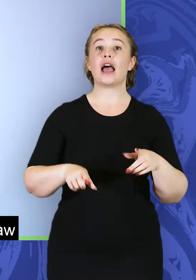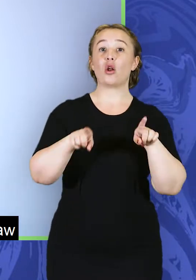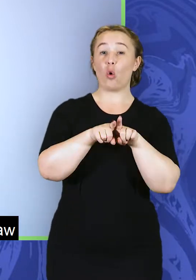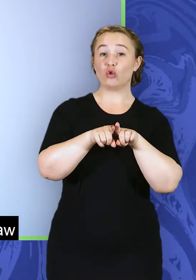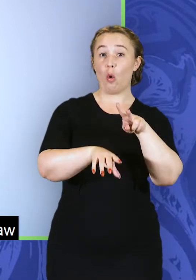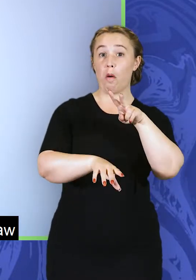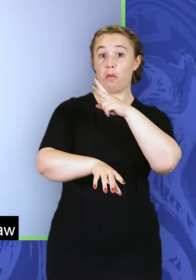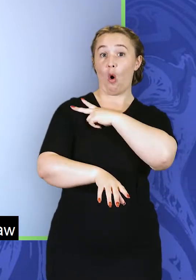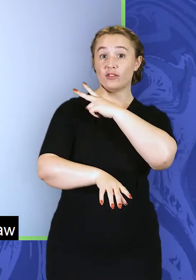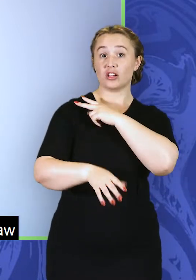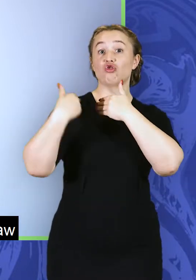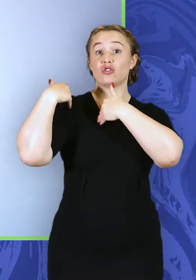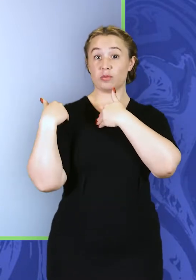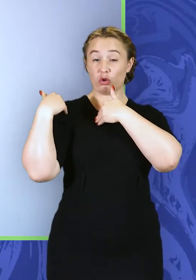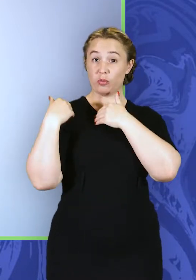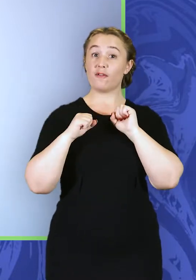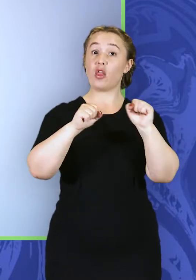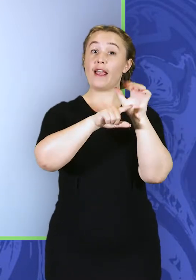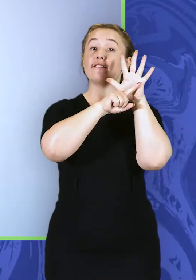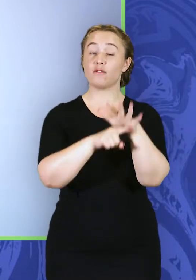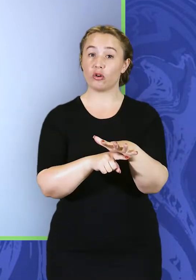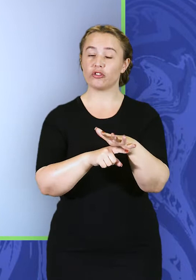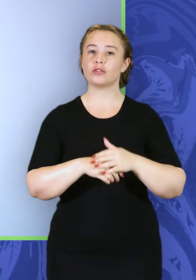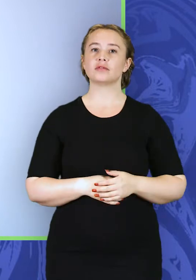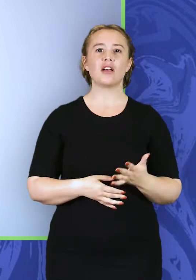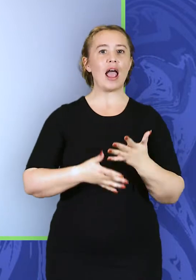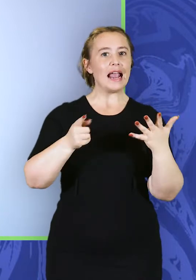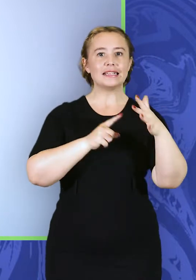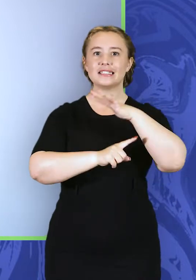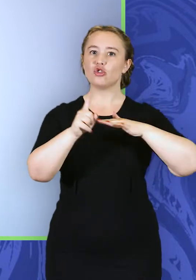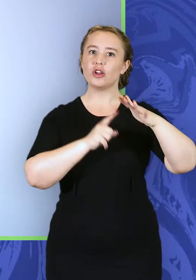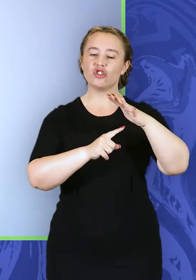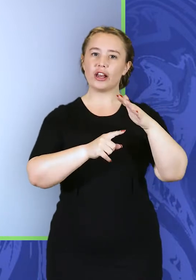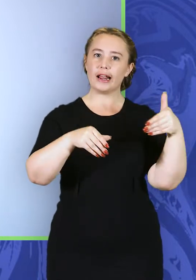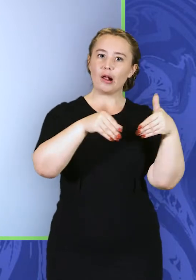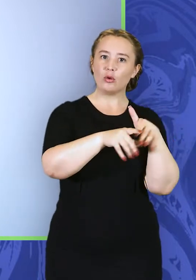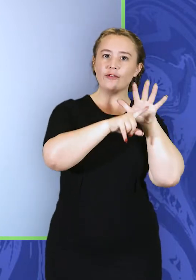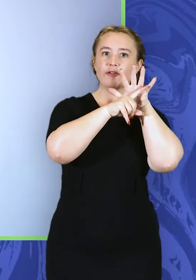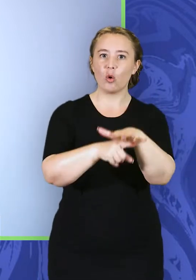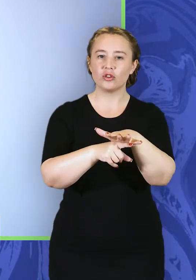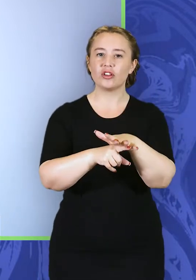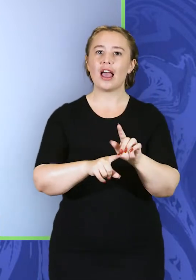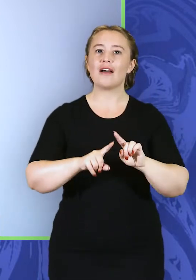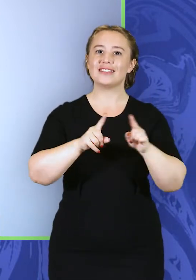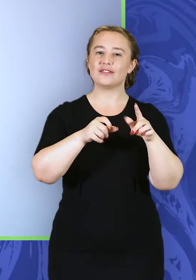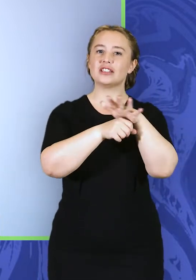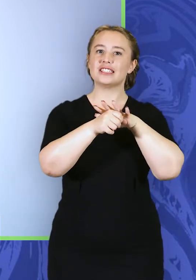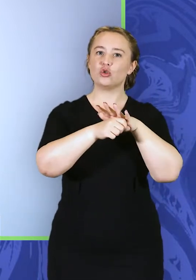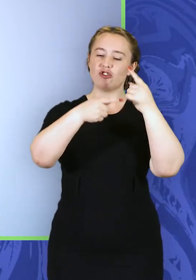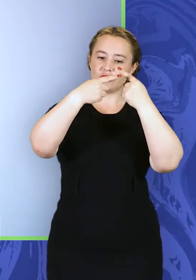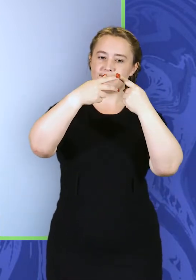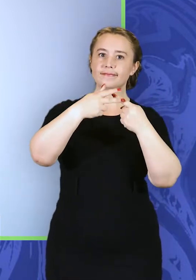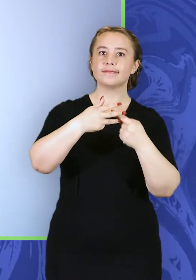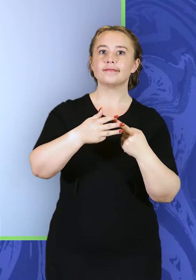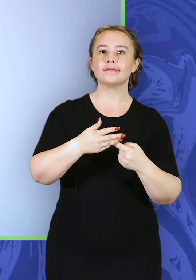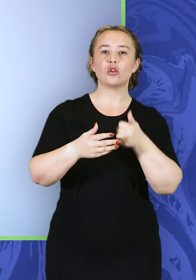are individually accountable in law for the amount of force they use. The use of force in any situation will involve a unique set of